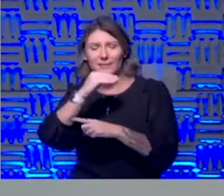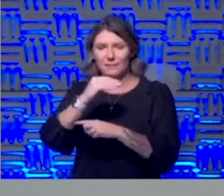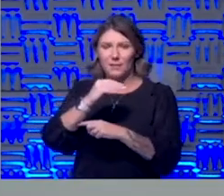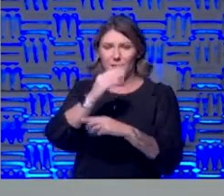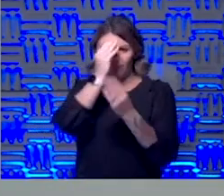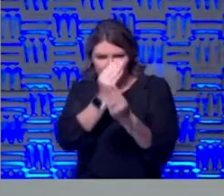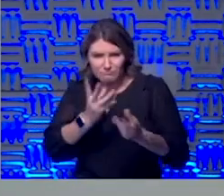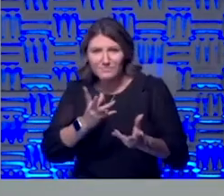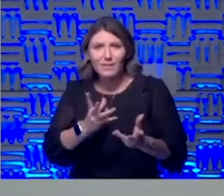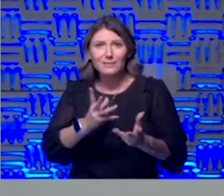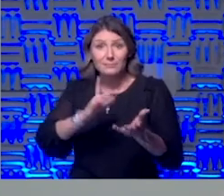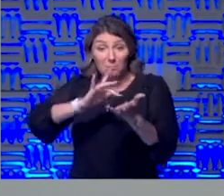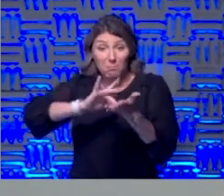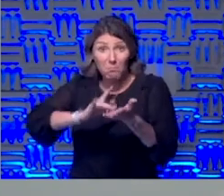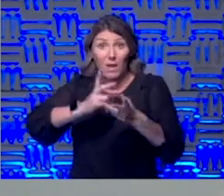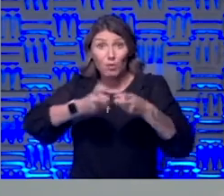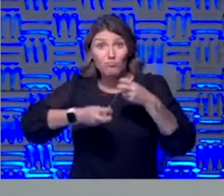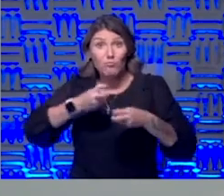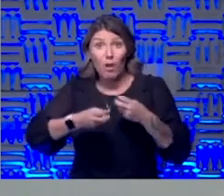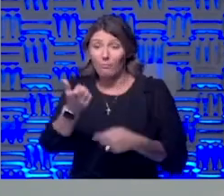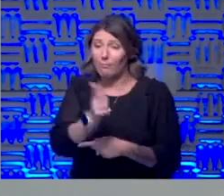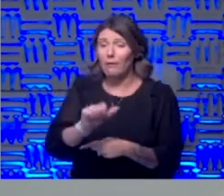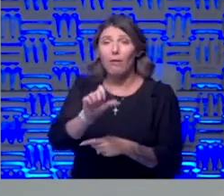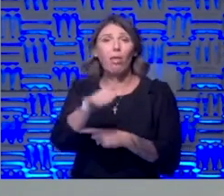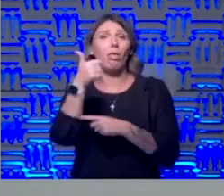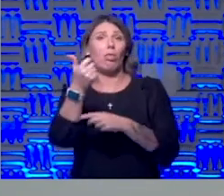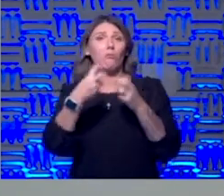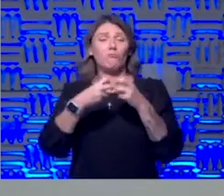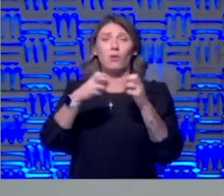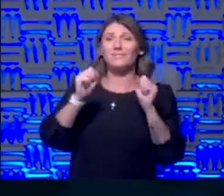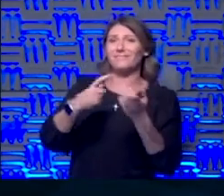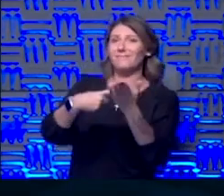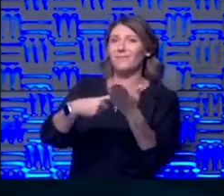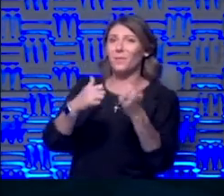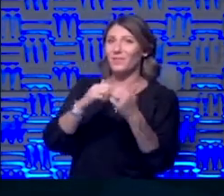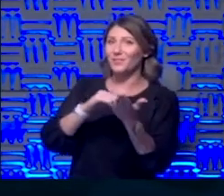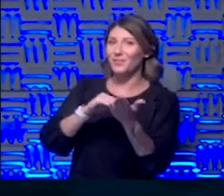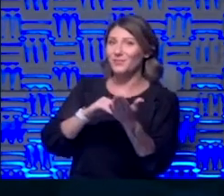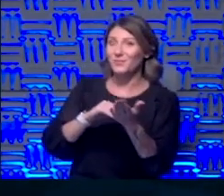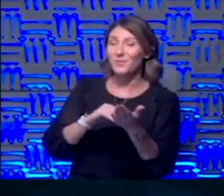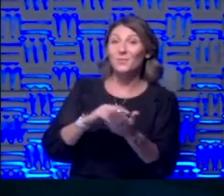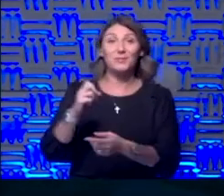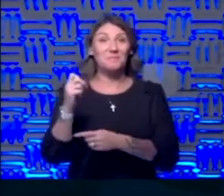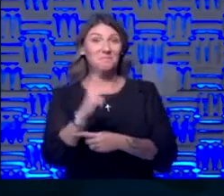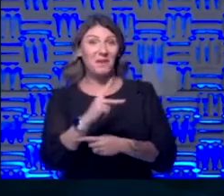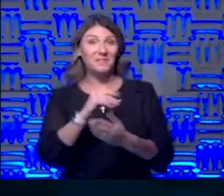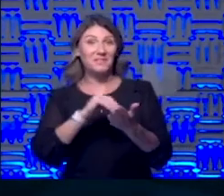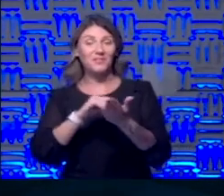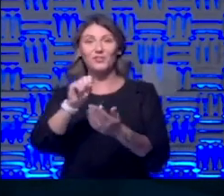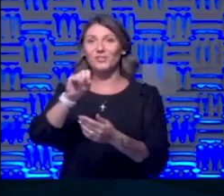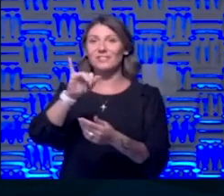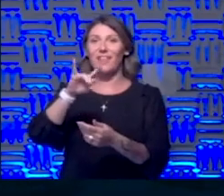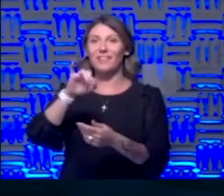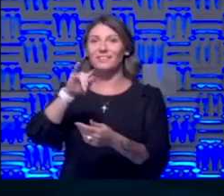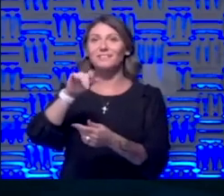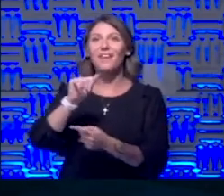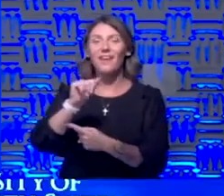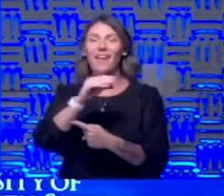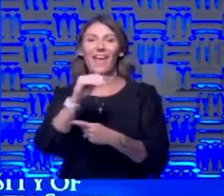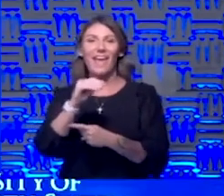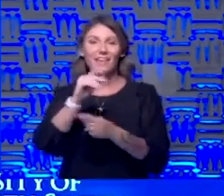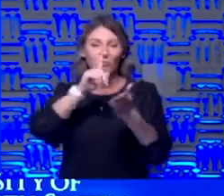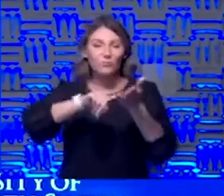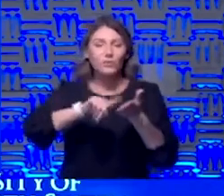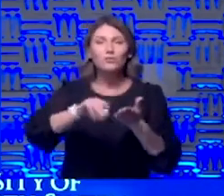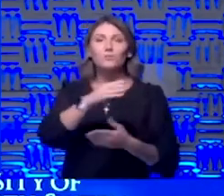problem just like any other problem that they can talk to their doctors about which brings us back to dr sell you've been talking about the research and the